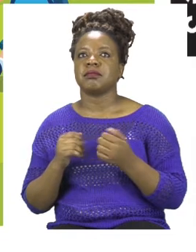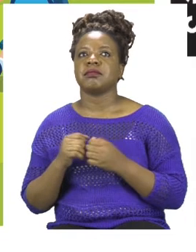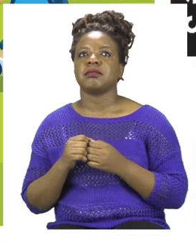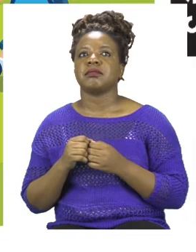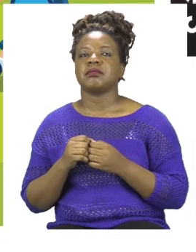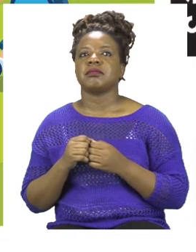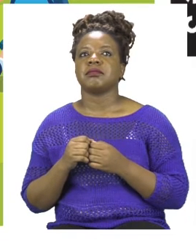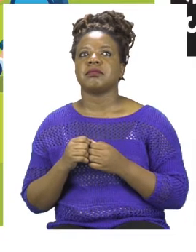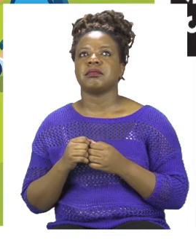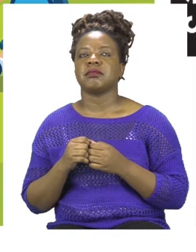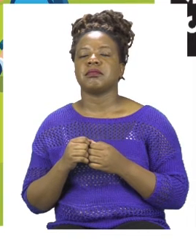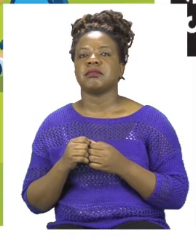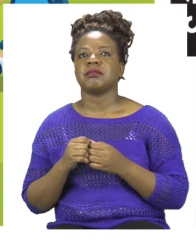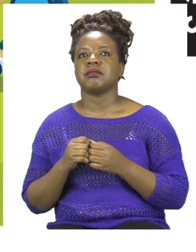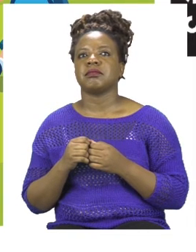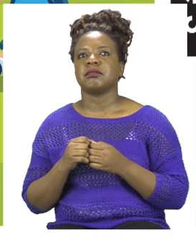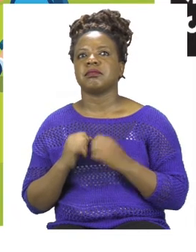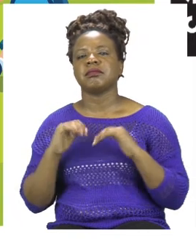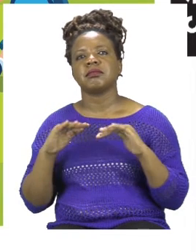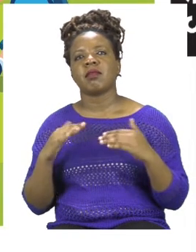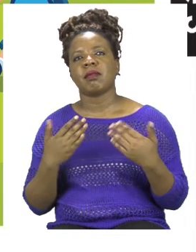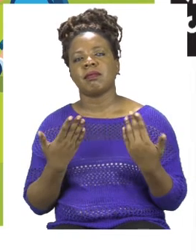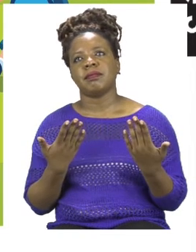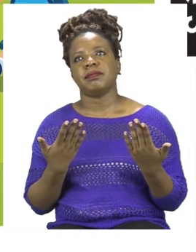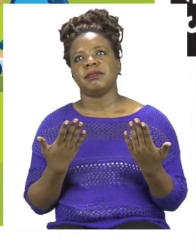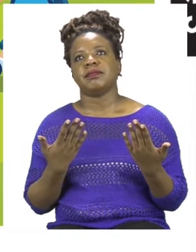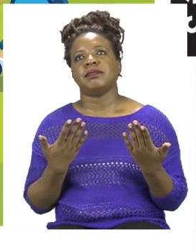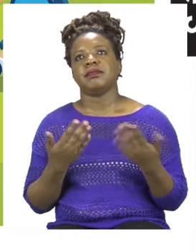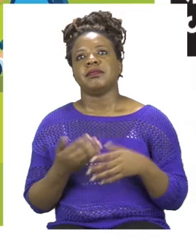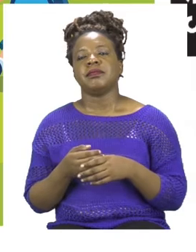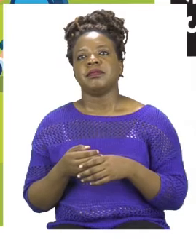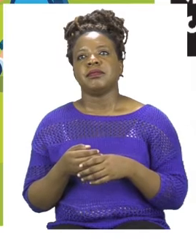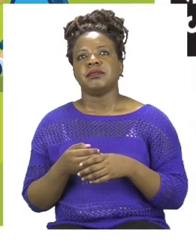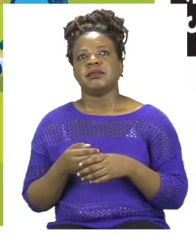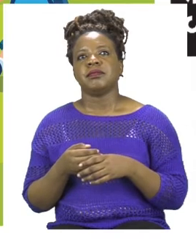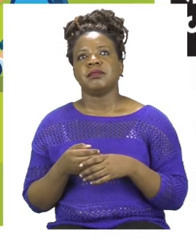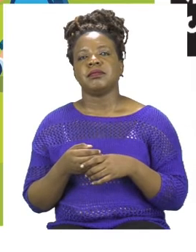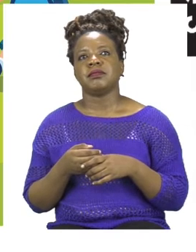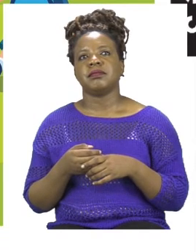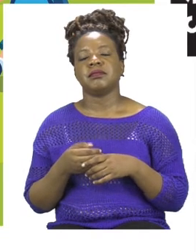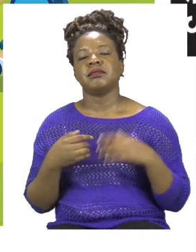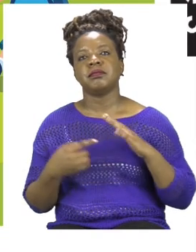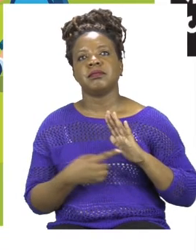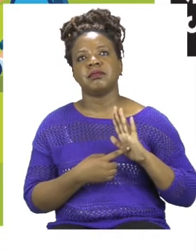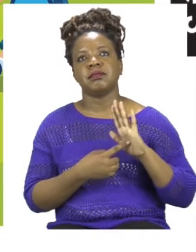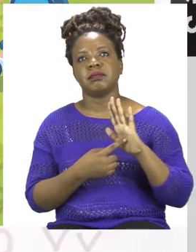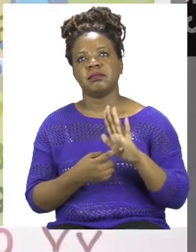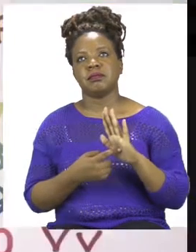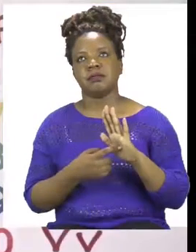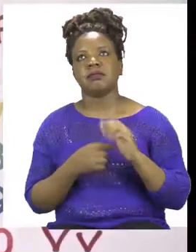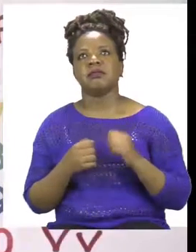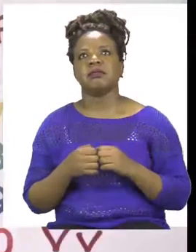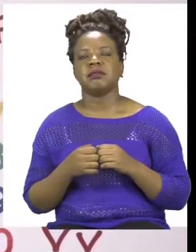of doubling. But how do we actually do halving? Well, we want to show you by using half